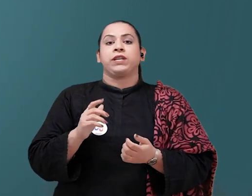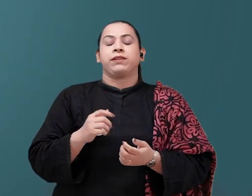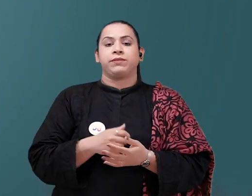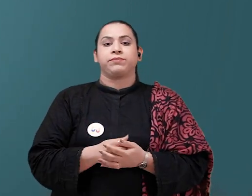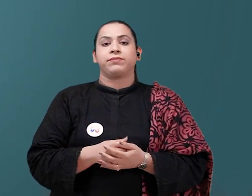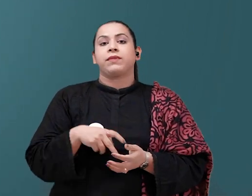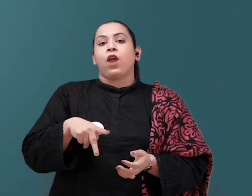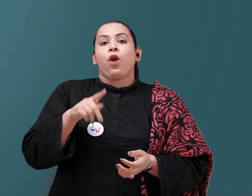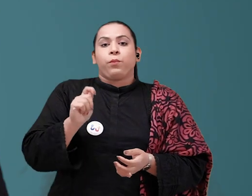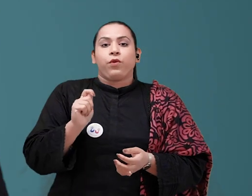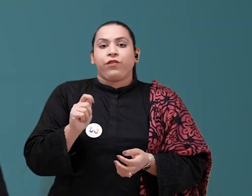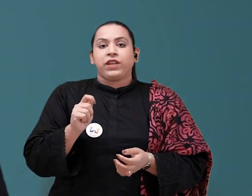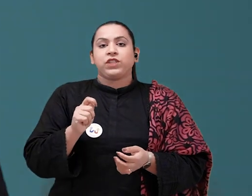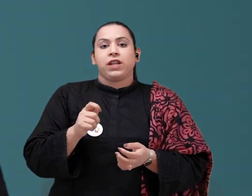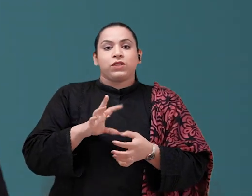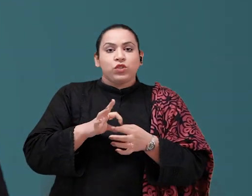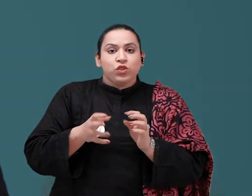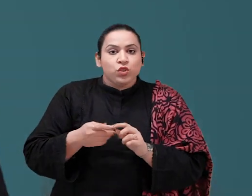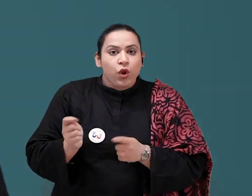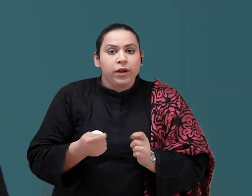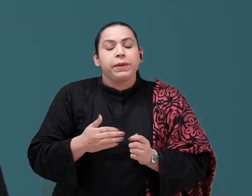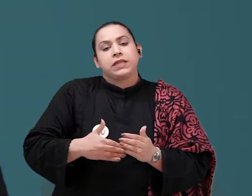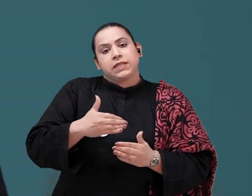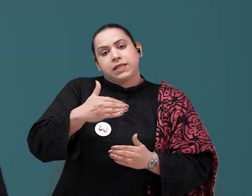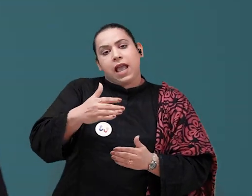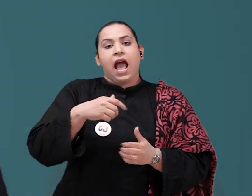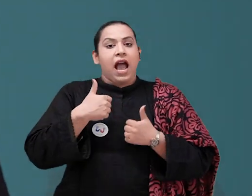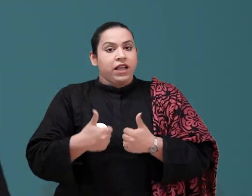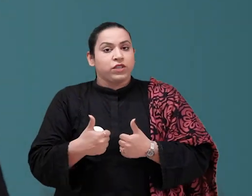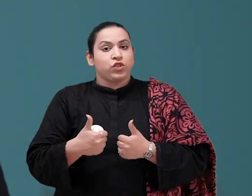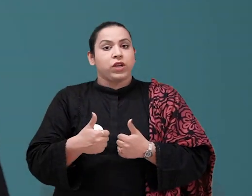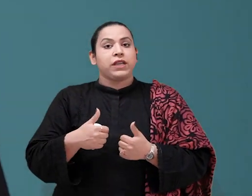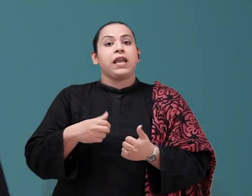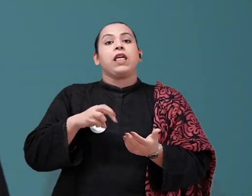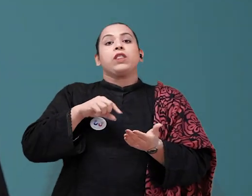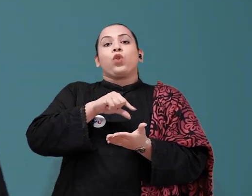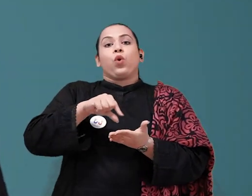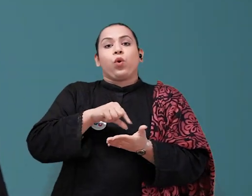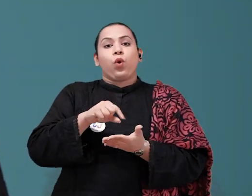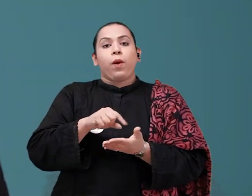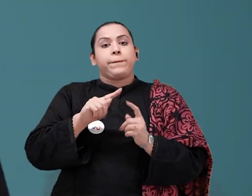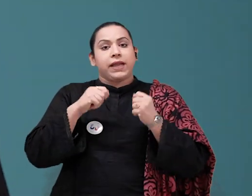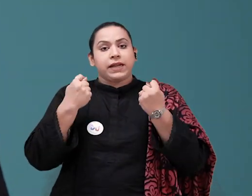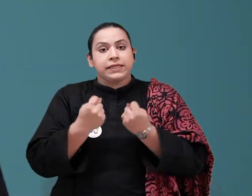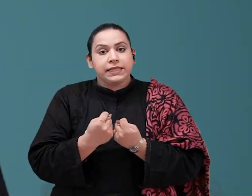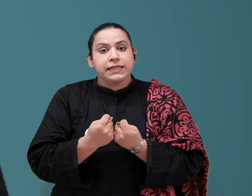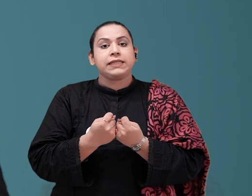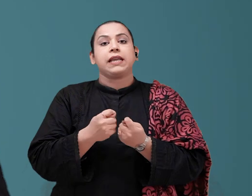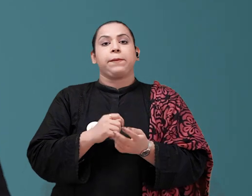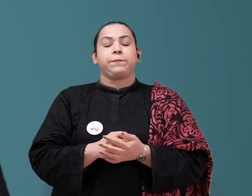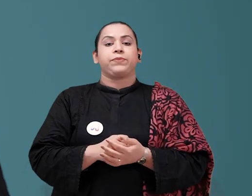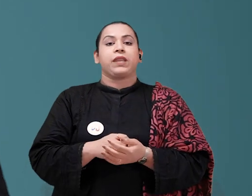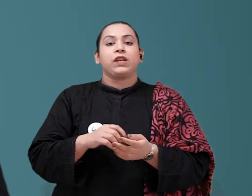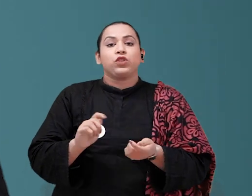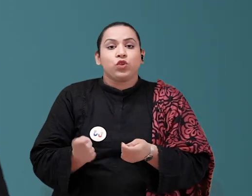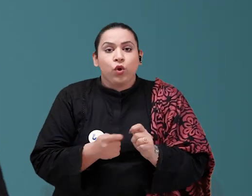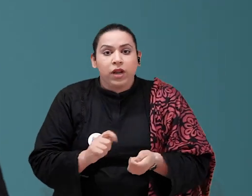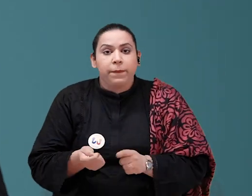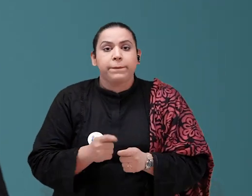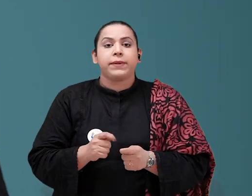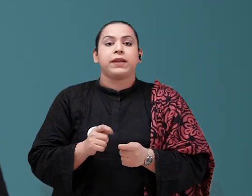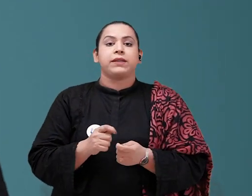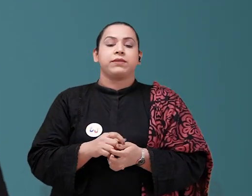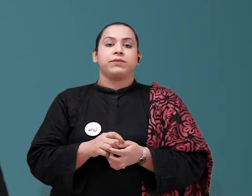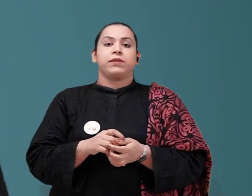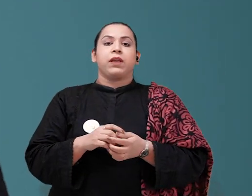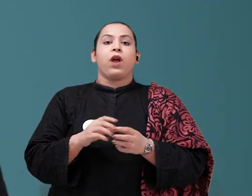There are two types of tournaments. World-level tournaments are open. So, a federation can send many players. Our federation